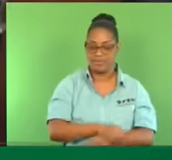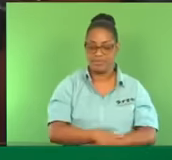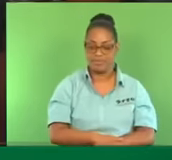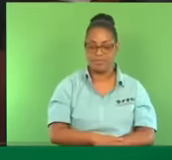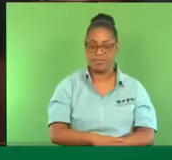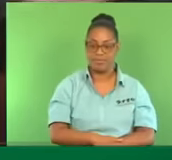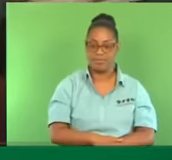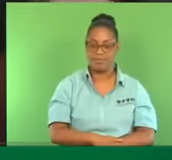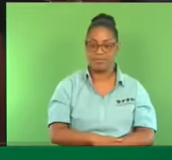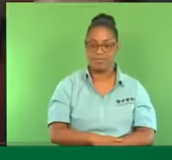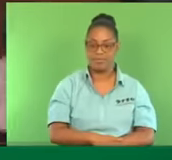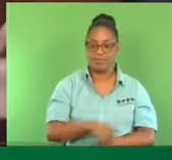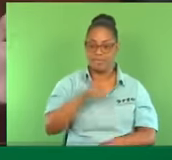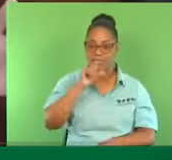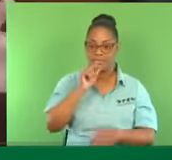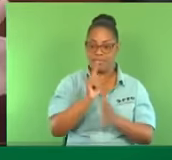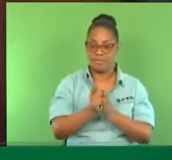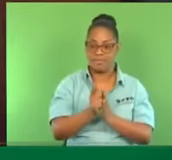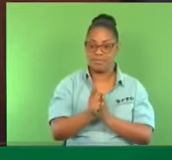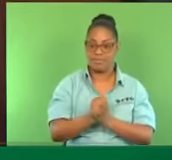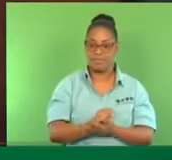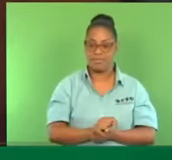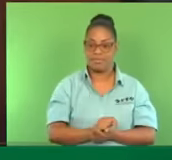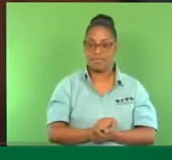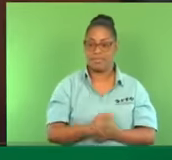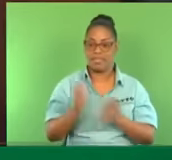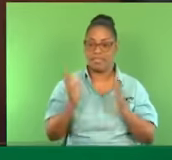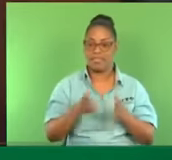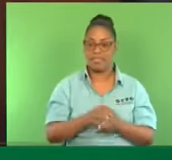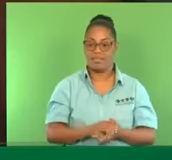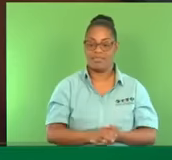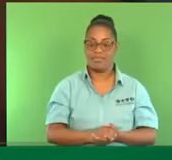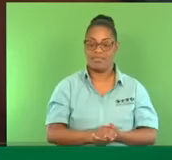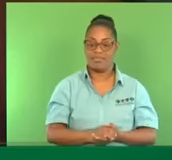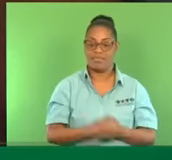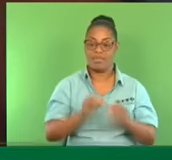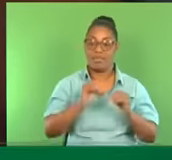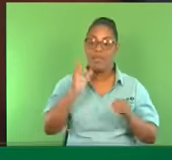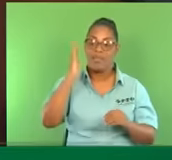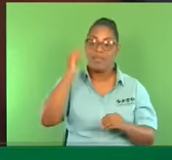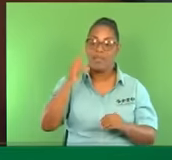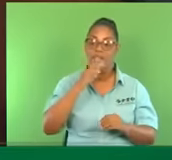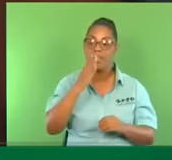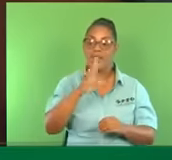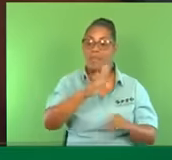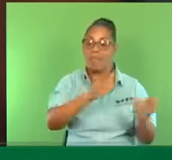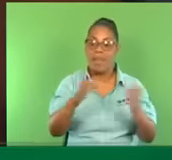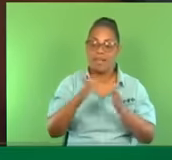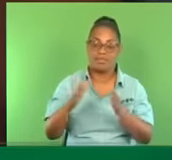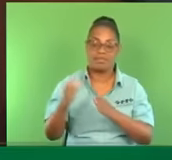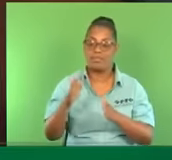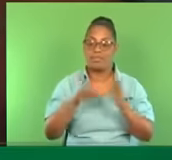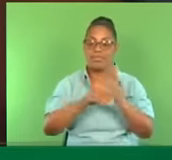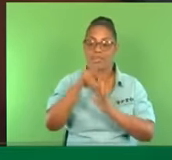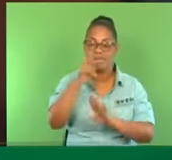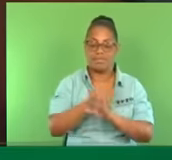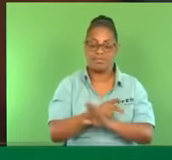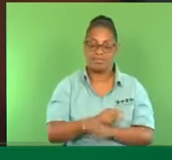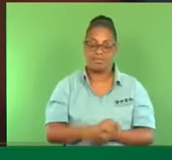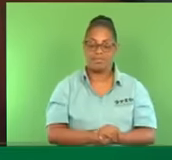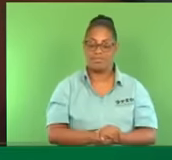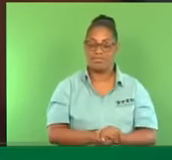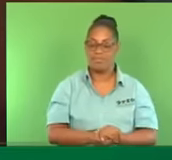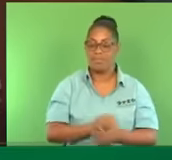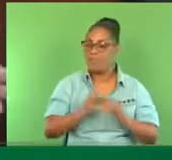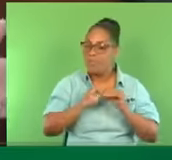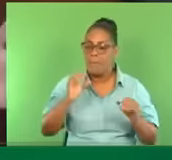20 months or so left. So nobody will believe any plans and programs. Nobody will accept it.